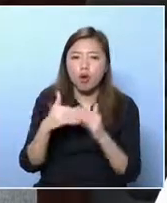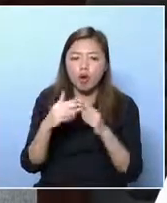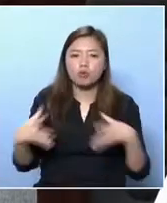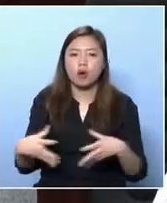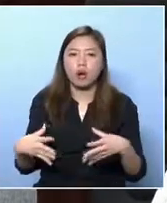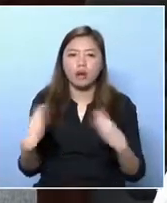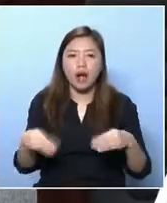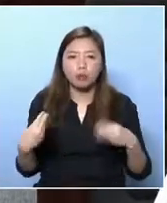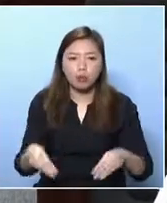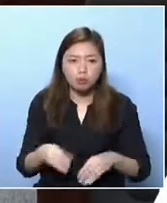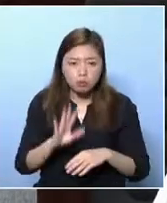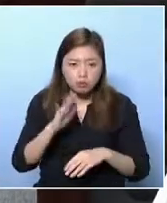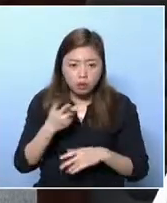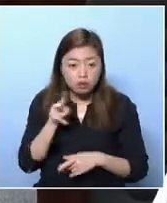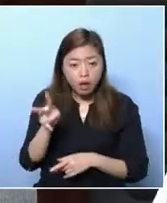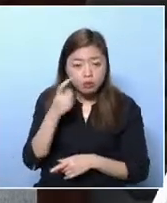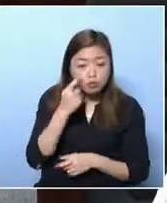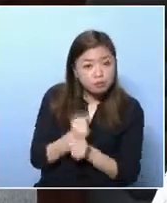have to rely on the schools.